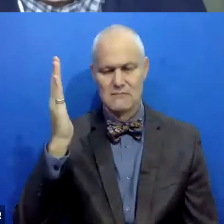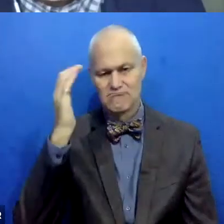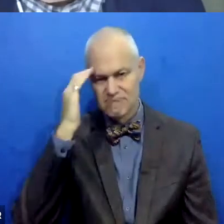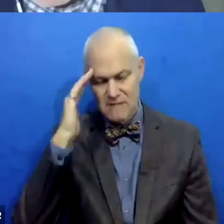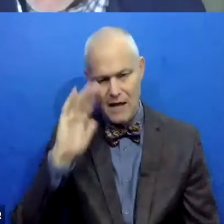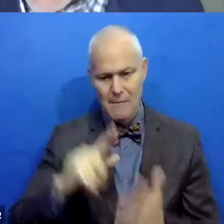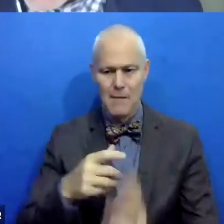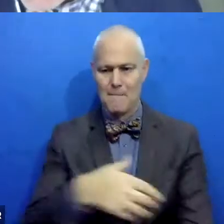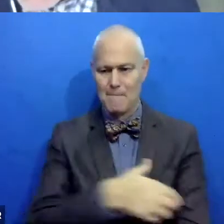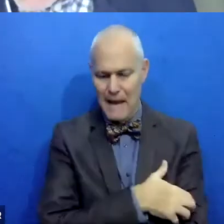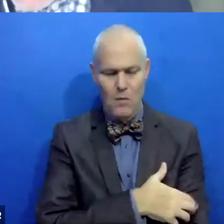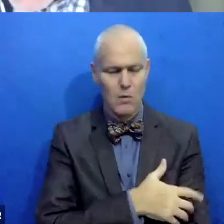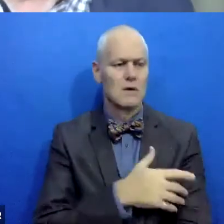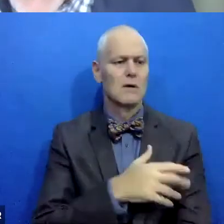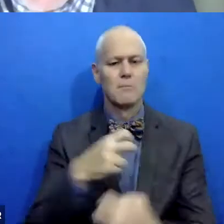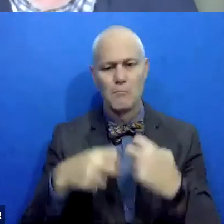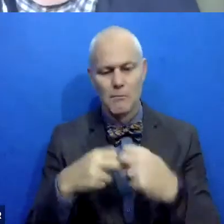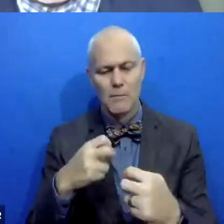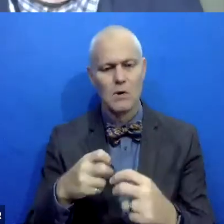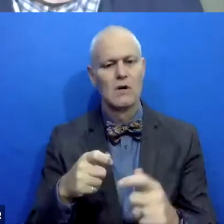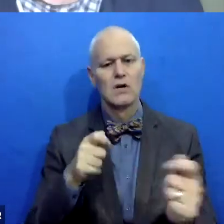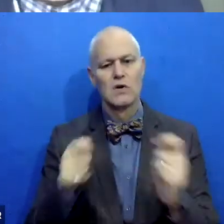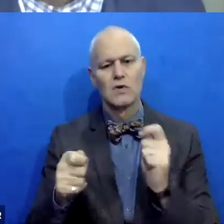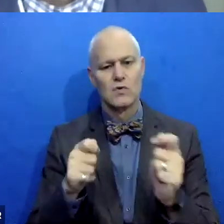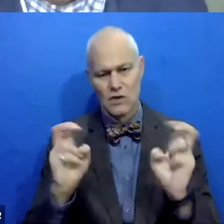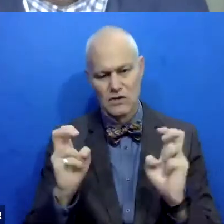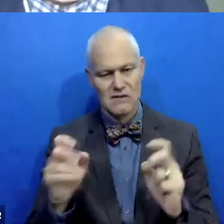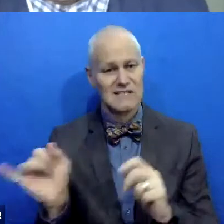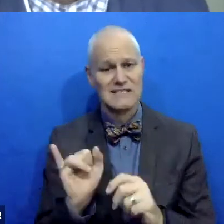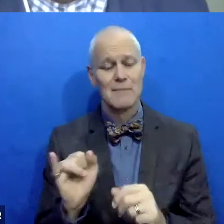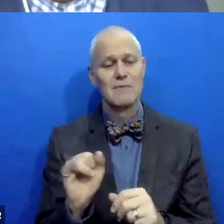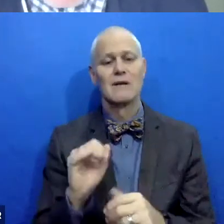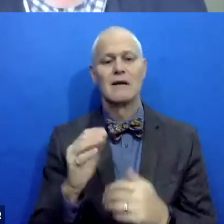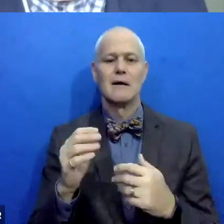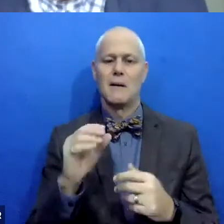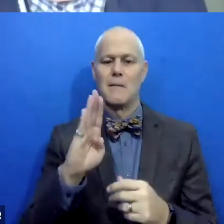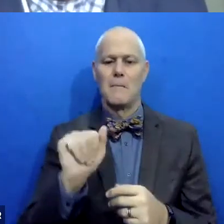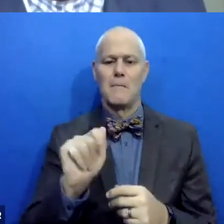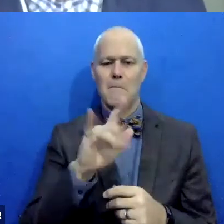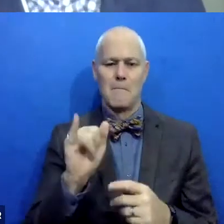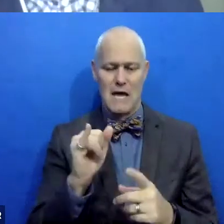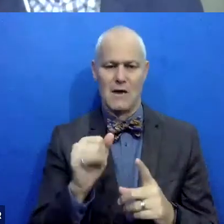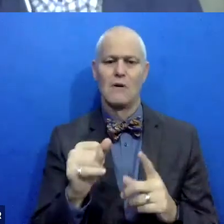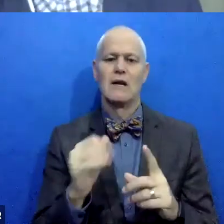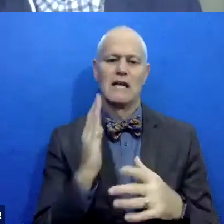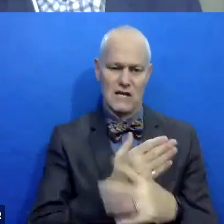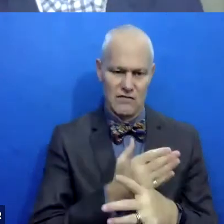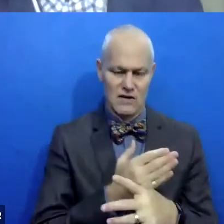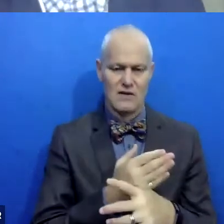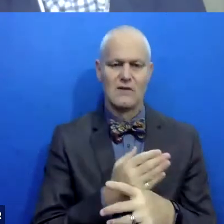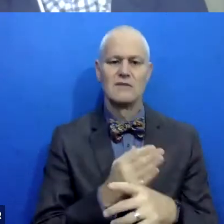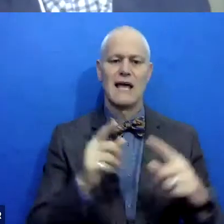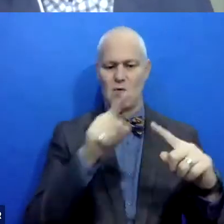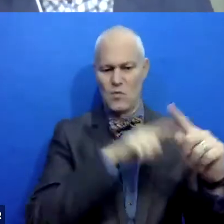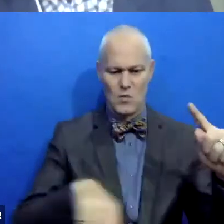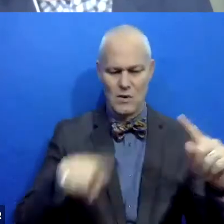issues or control issues are some of the same ways we do it in battering intervention programs. We use the power and control wheel. We use the equality wheel.